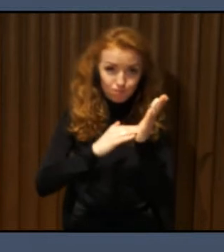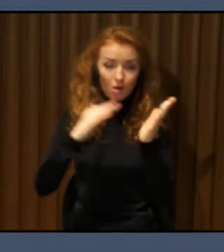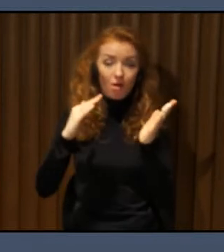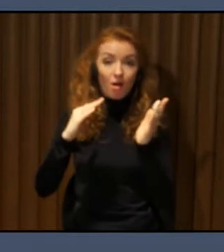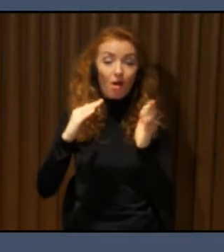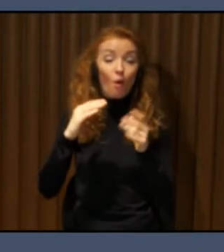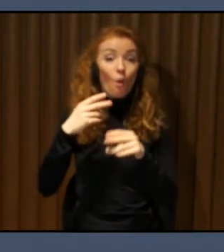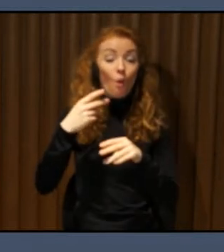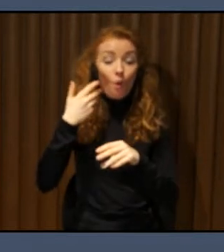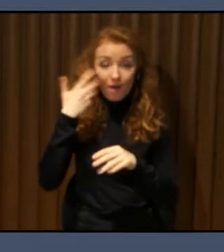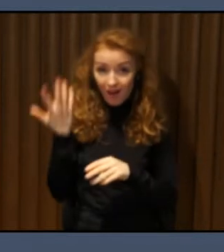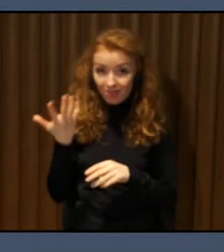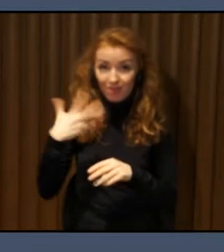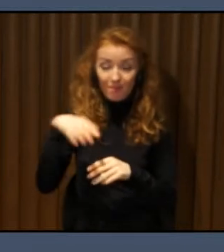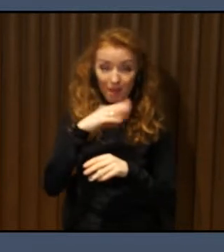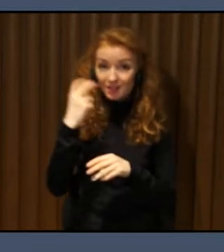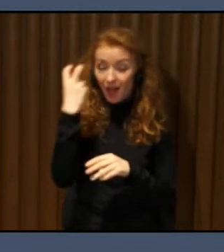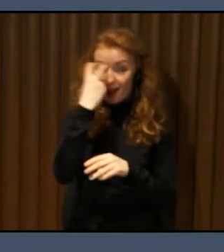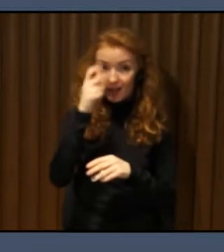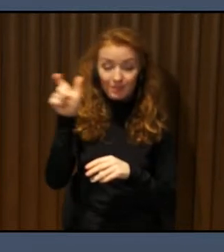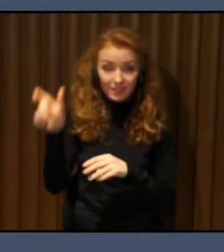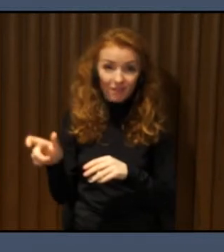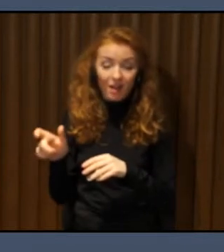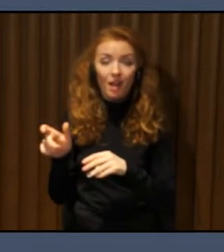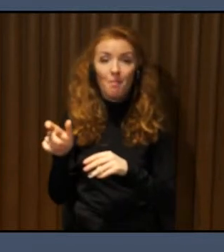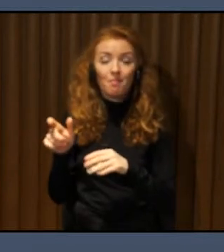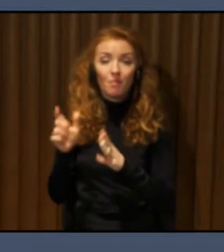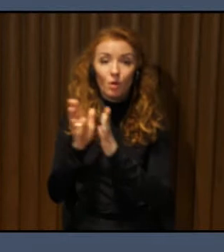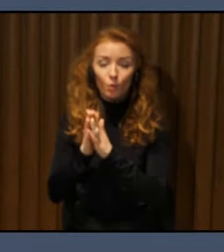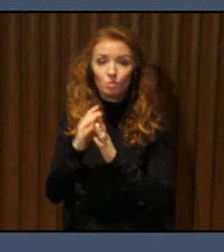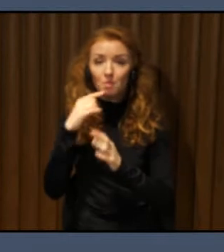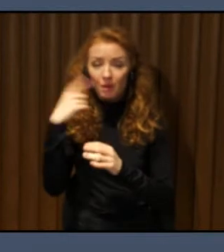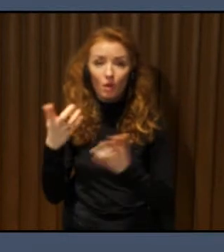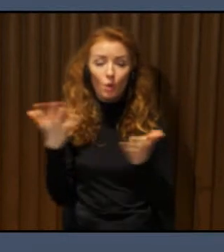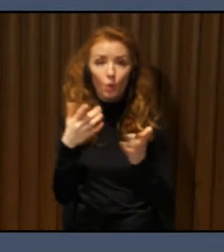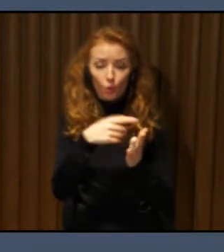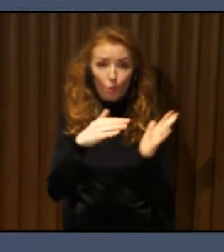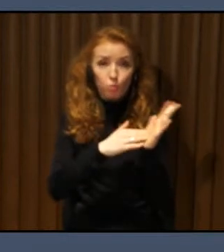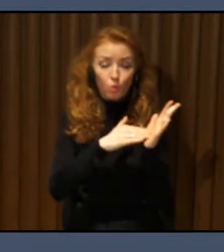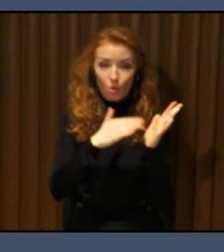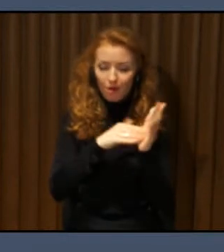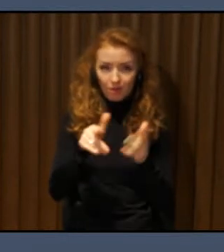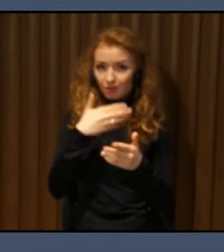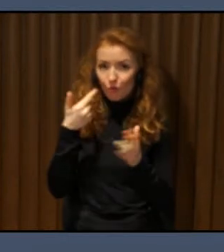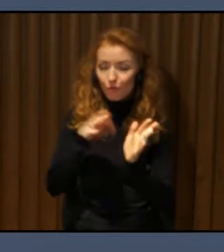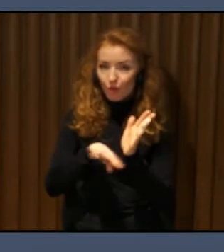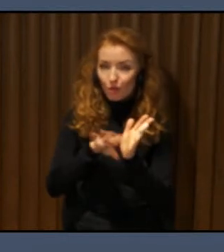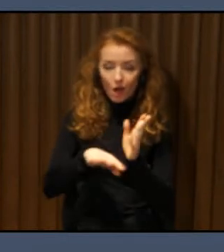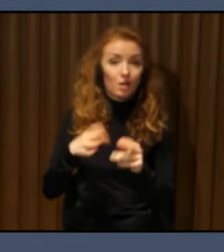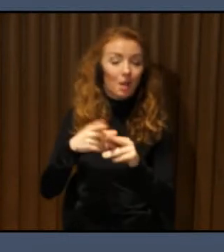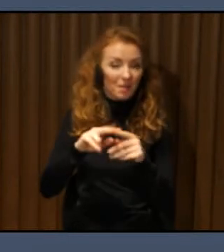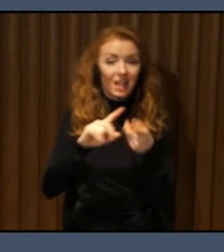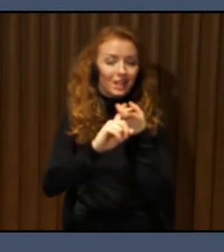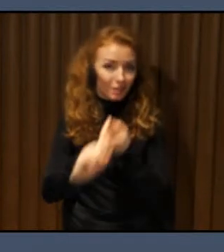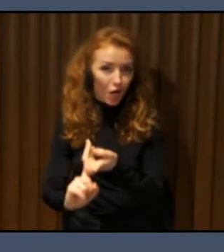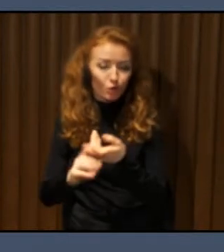to reach a push button, it's not very easy. So they add a little beep that we call locator turn to find it,